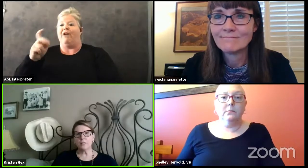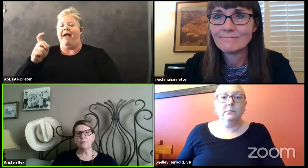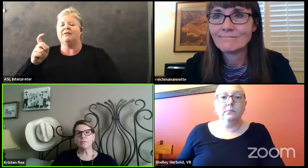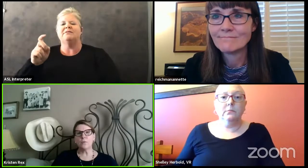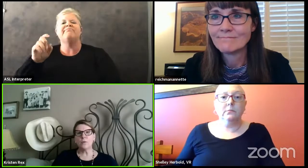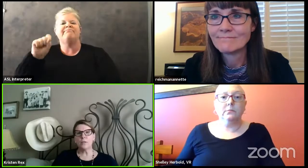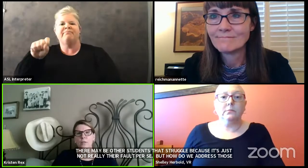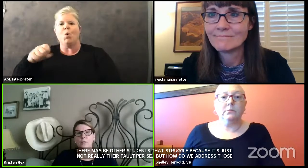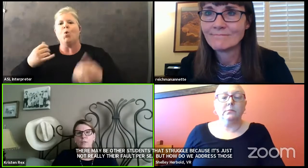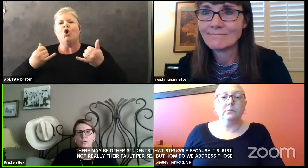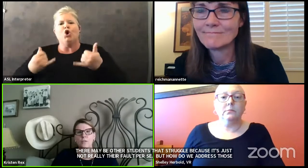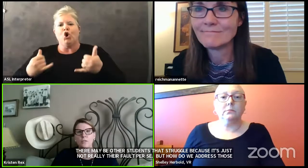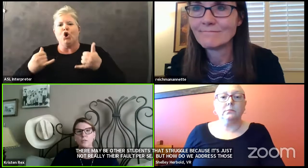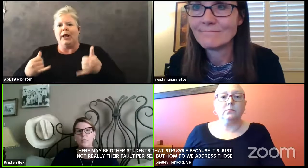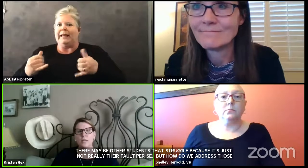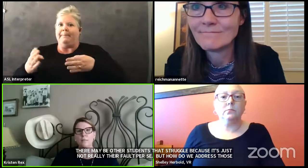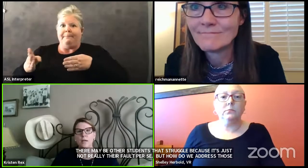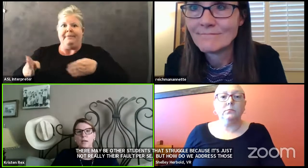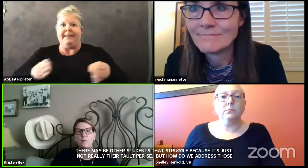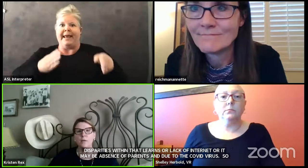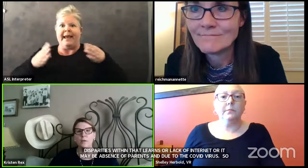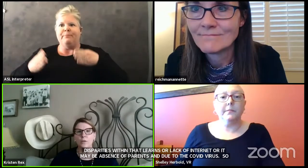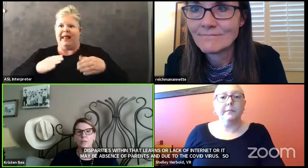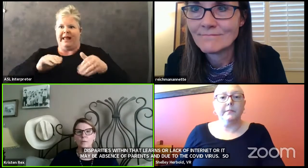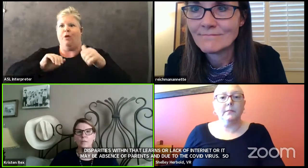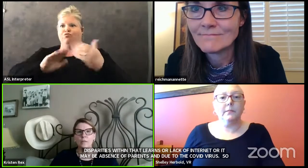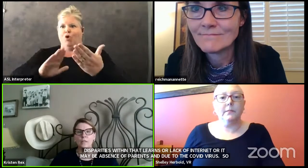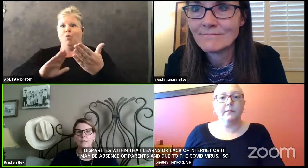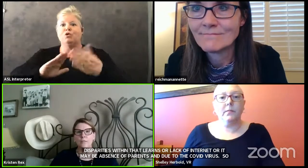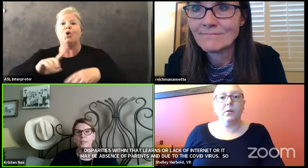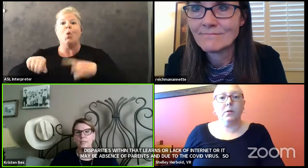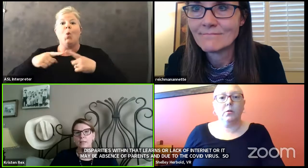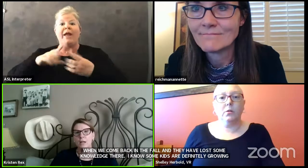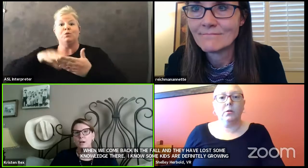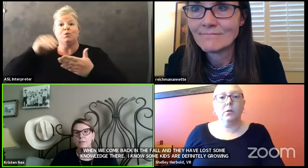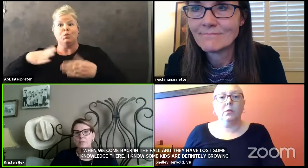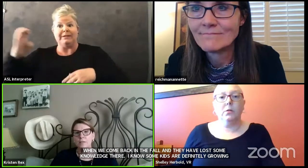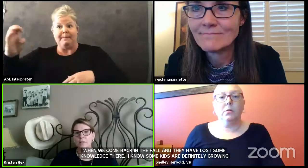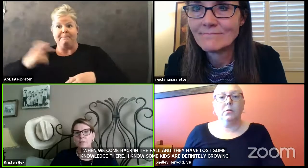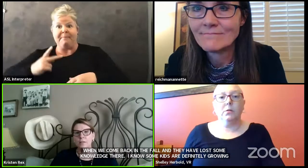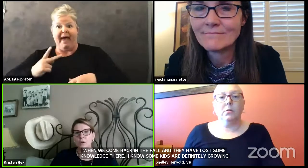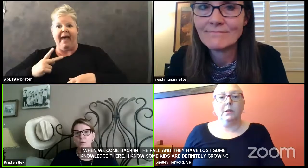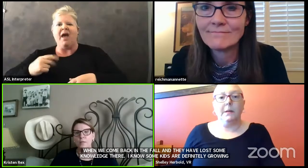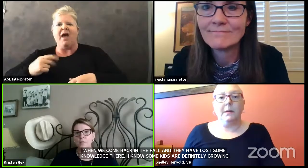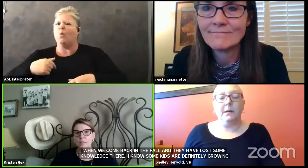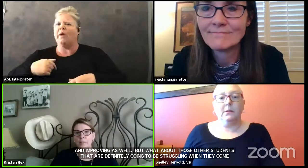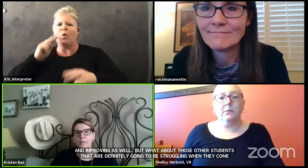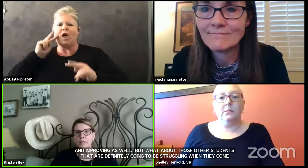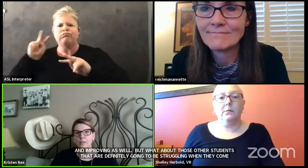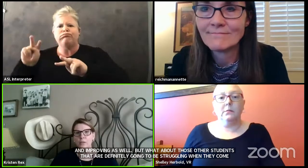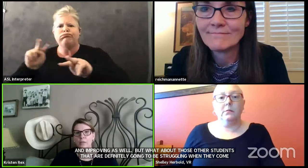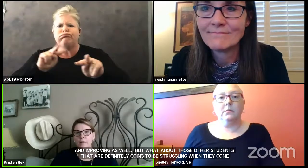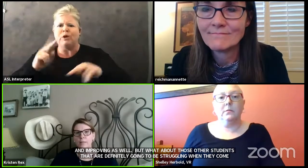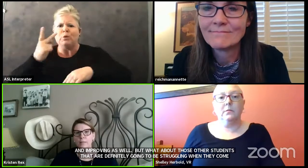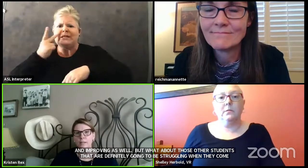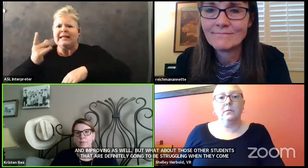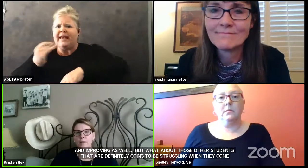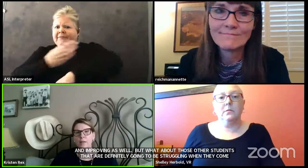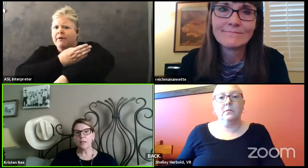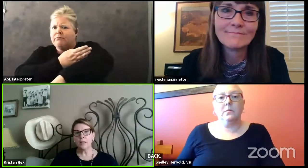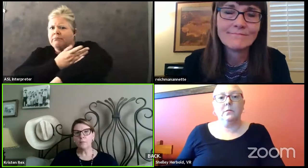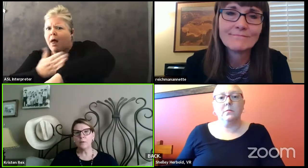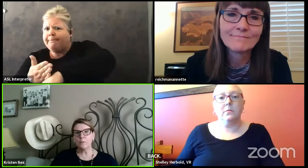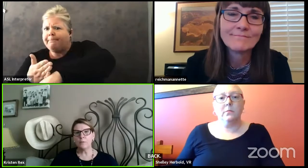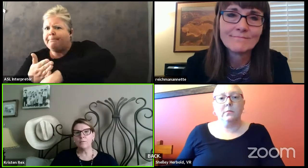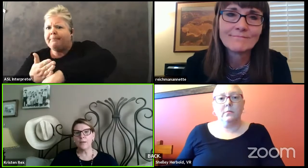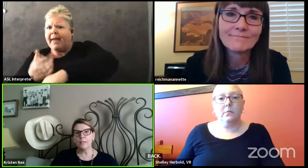plans for soon as students come back, we are going to be looking for any loss over the summer and during this time,